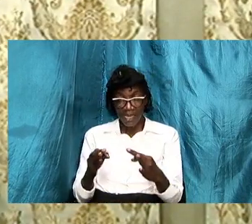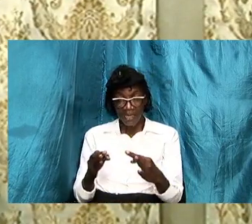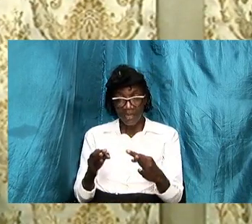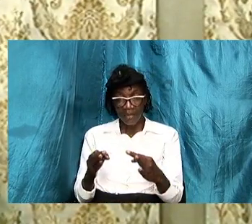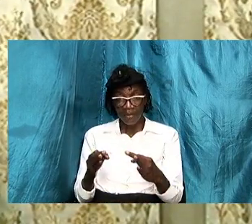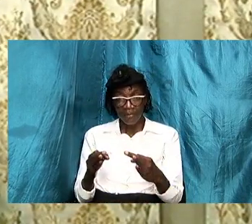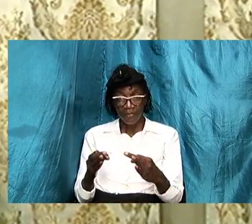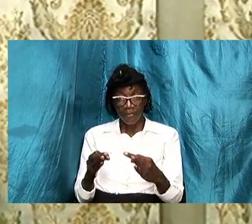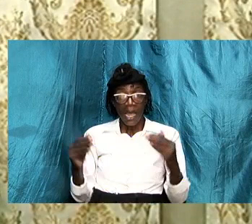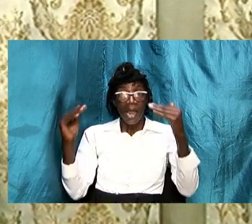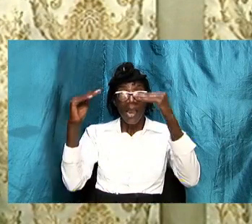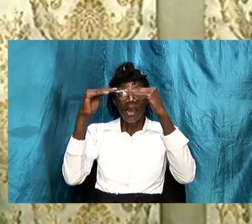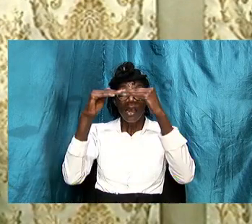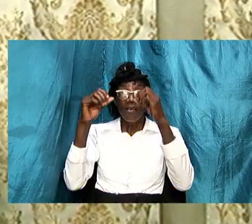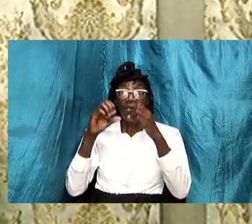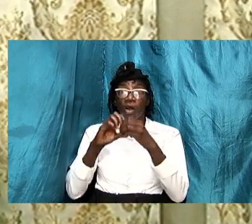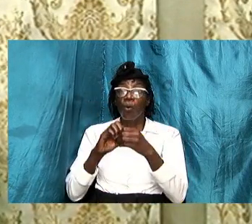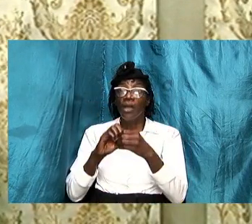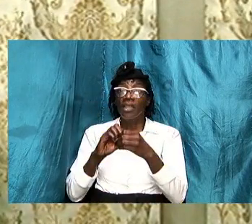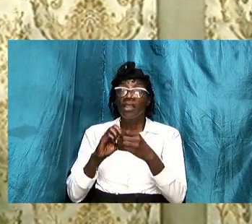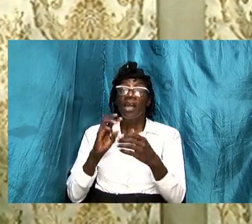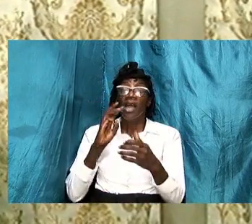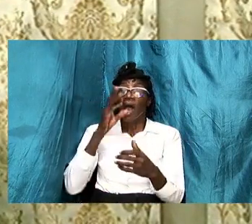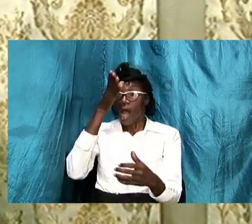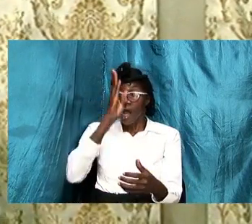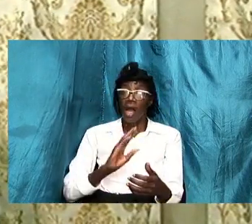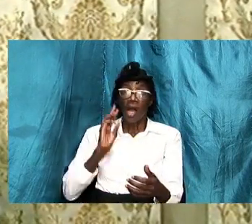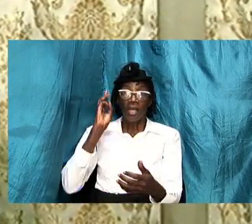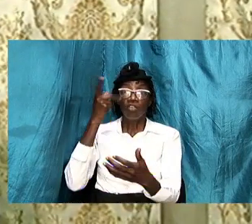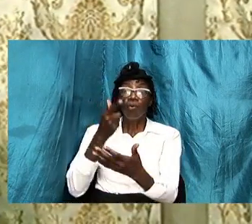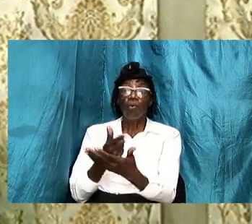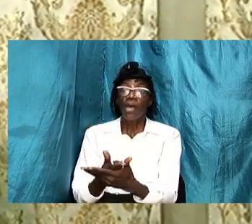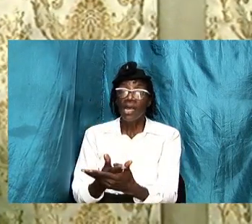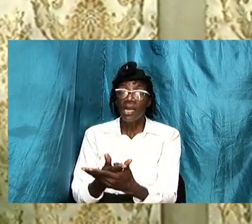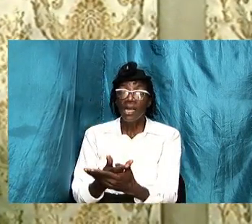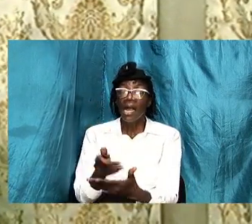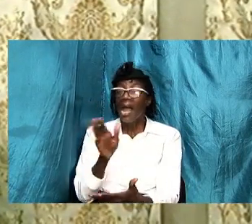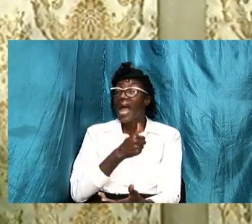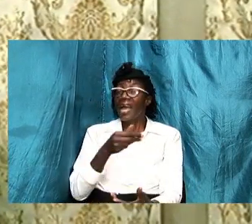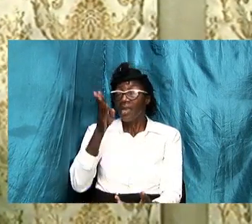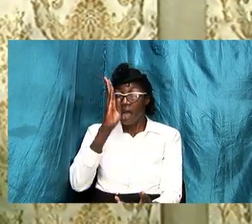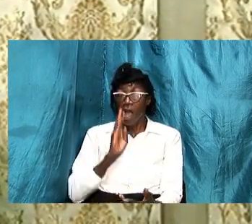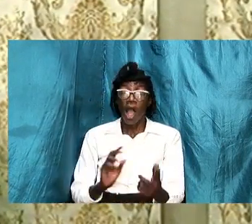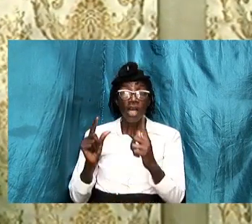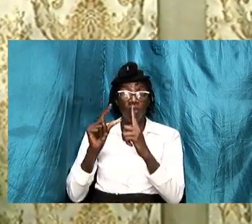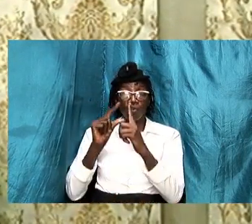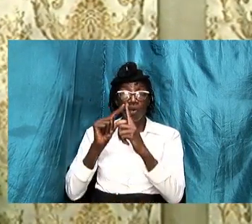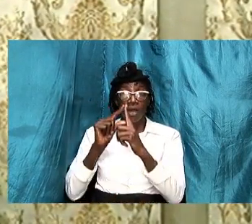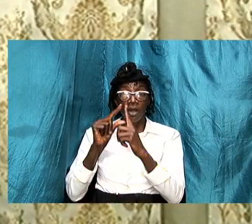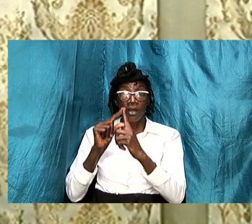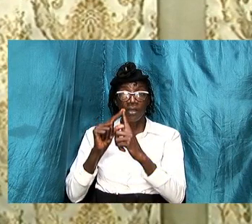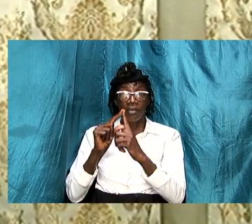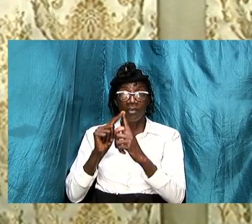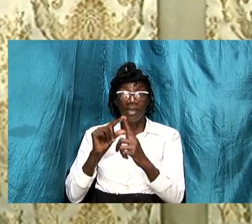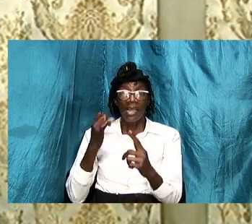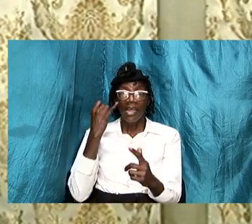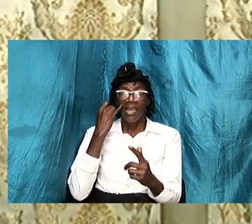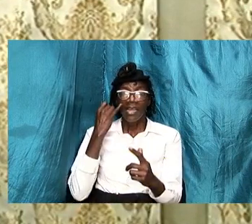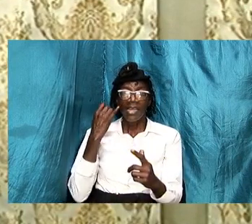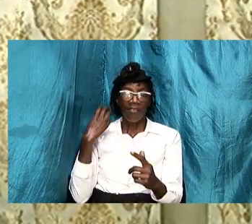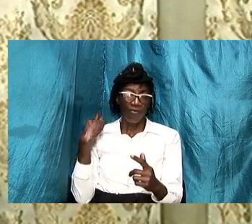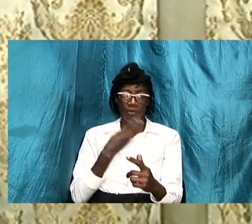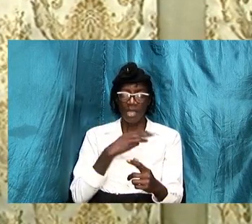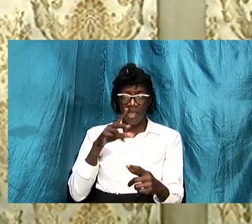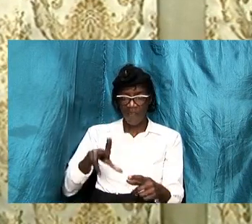with the will of god and with the word of god and if we find that we don't